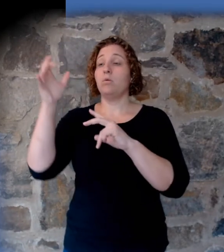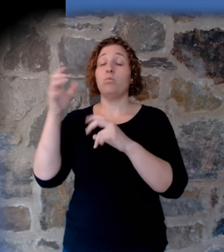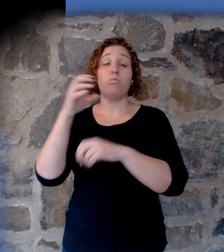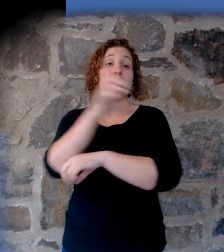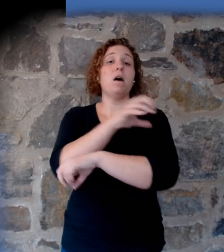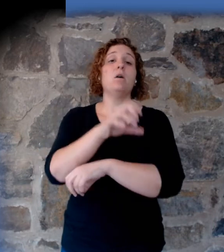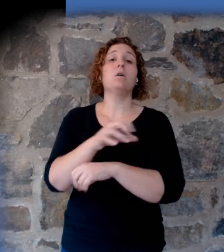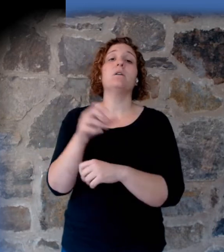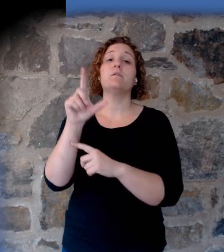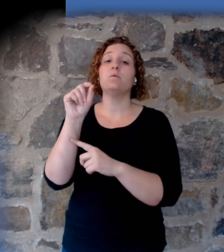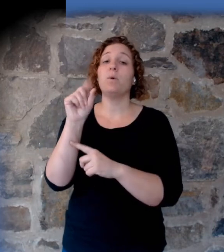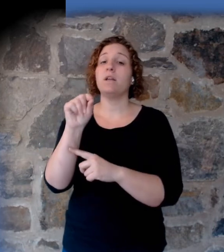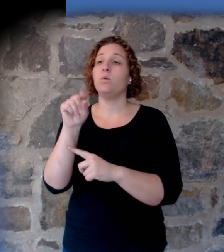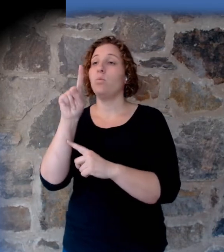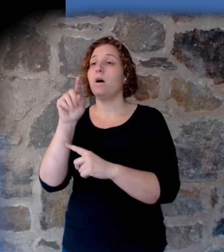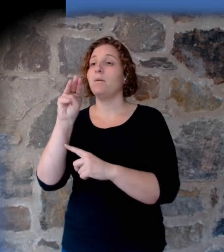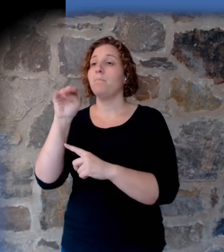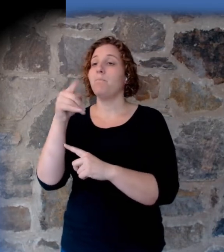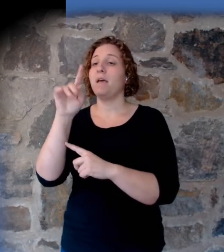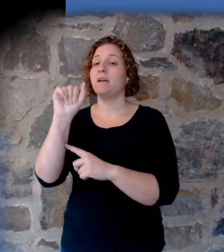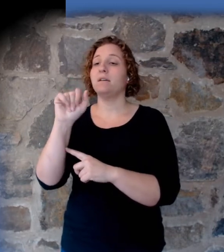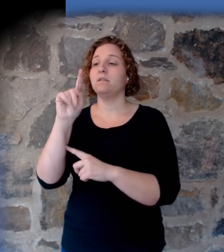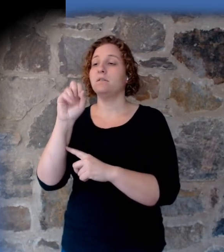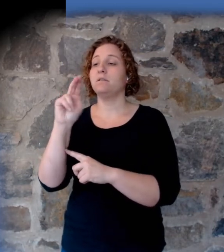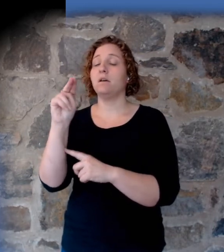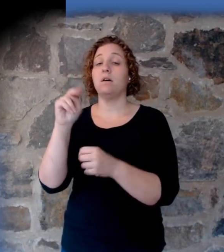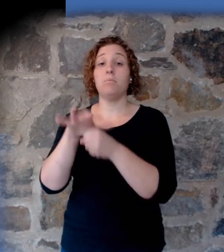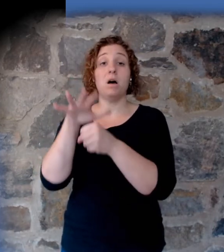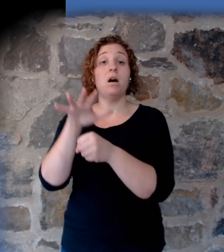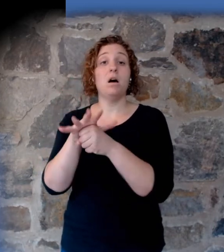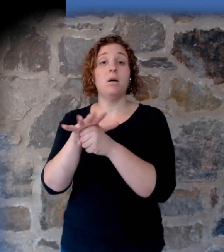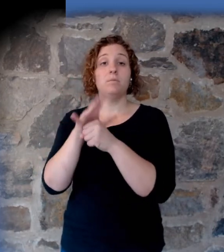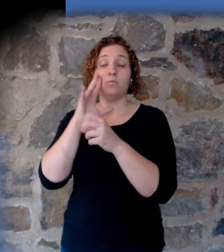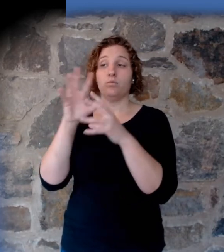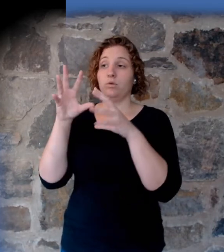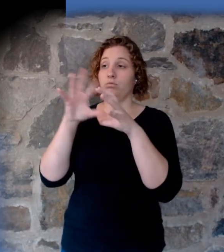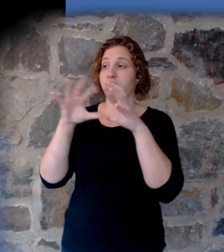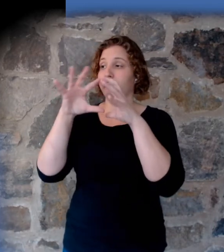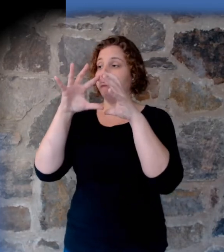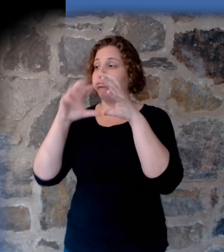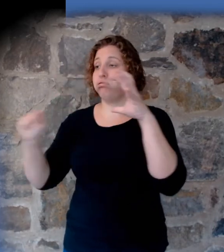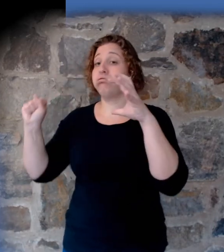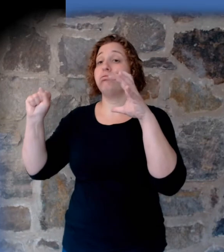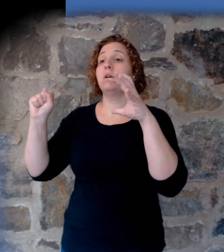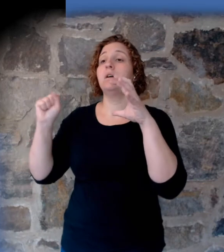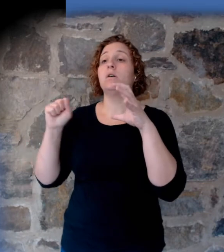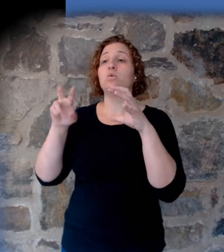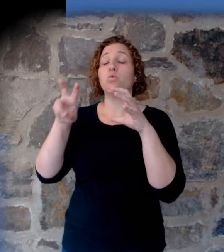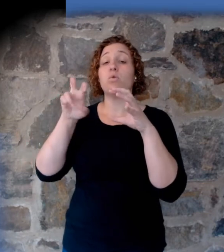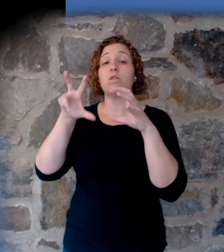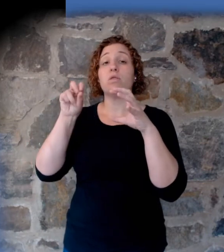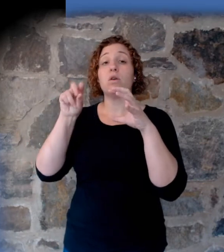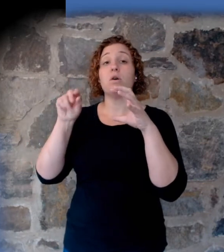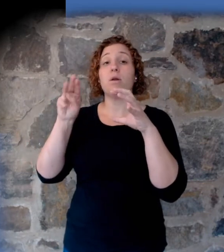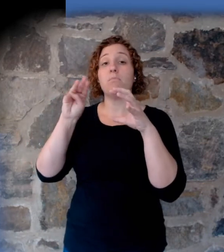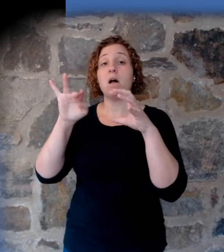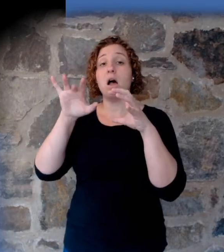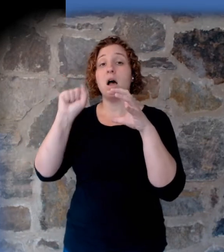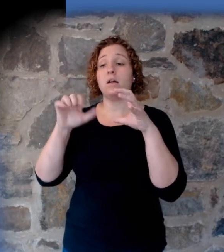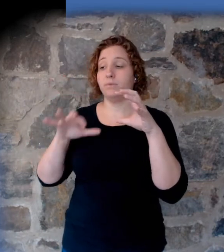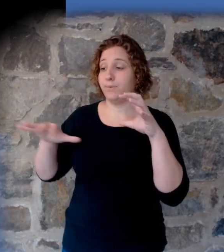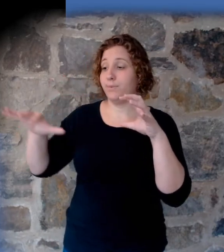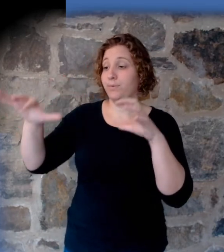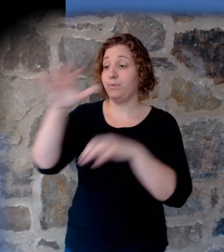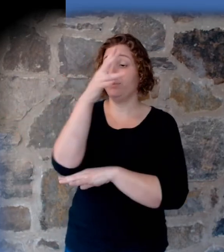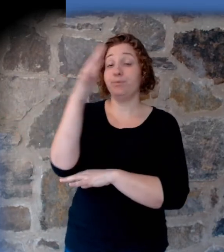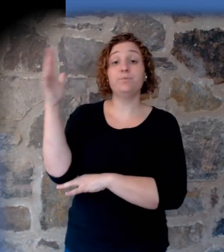bombs that flattened in seconds 230 square miles of lush conifer forest.